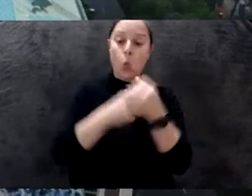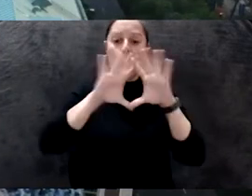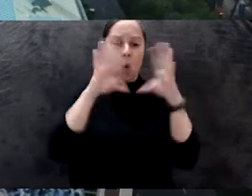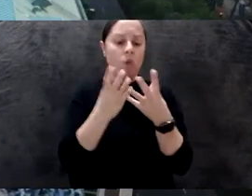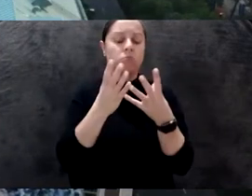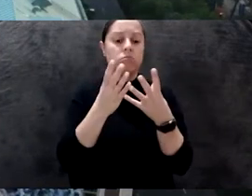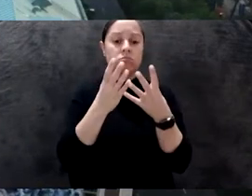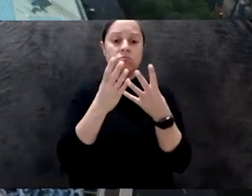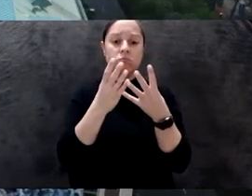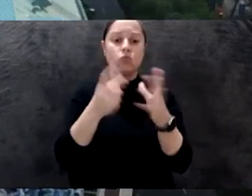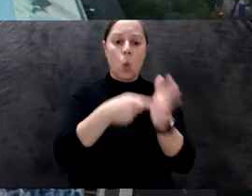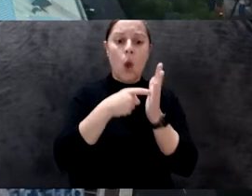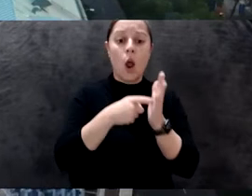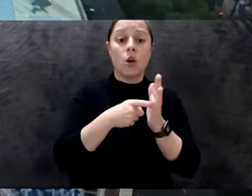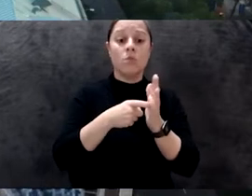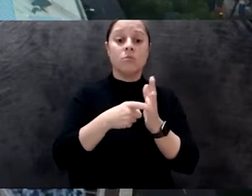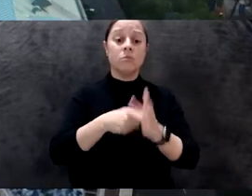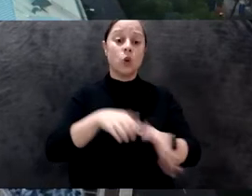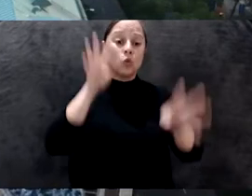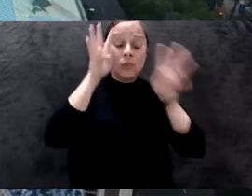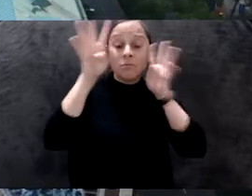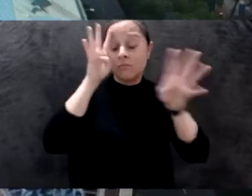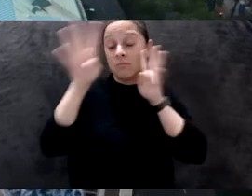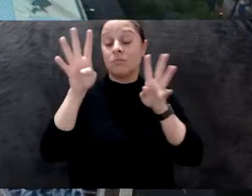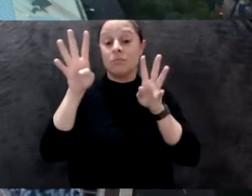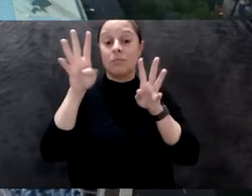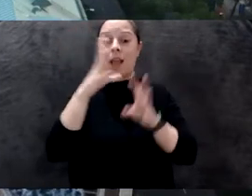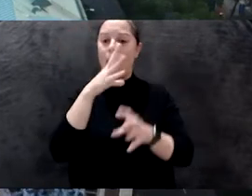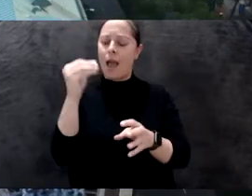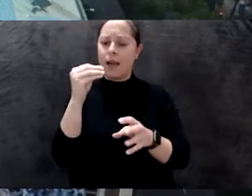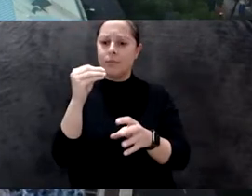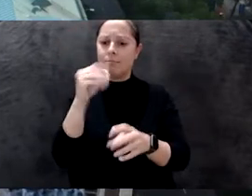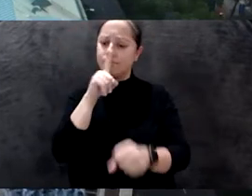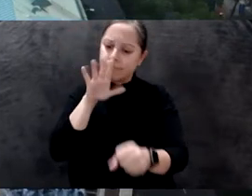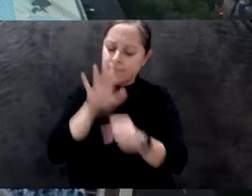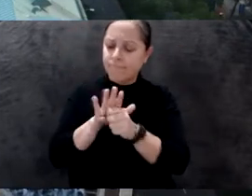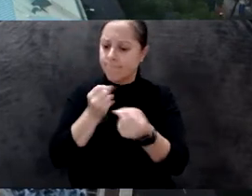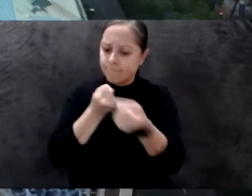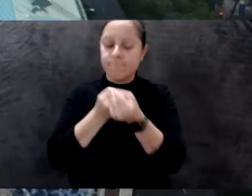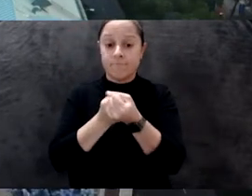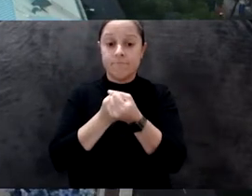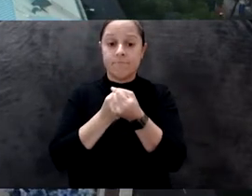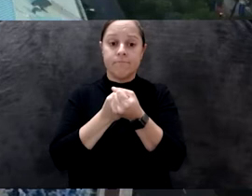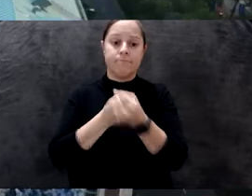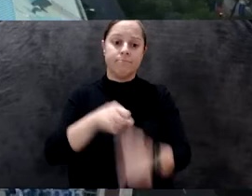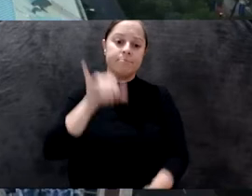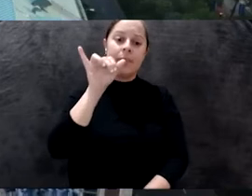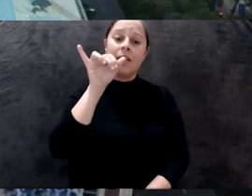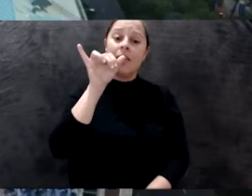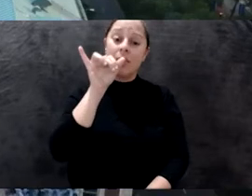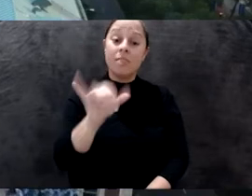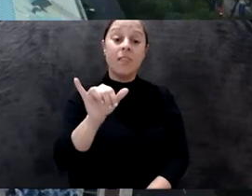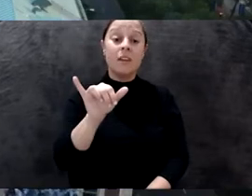innovation, and dedication. Bringing these fields together through this series serves as a powerful way to